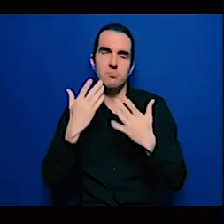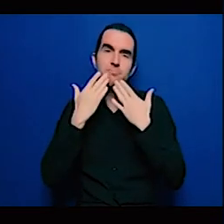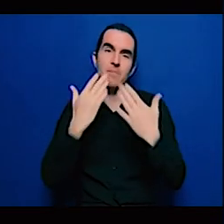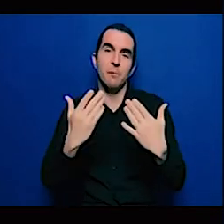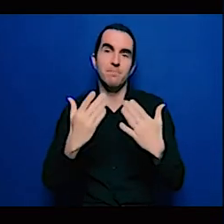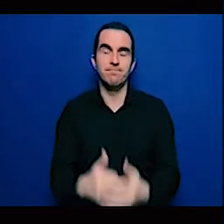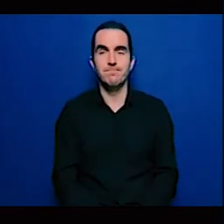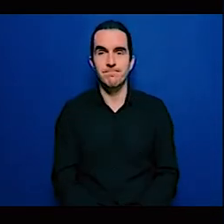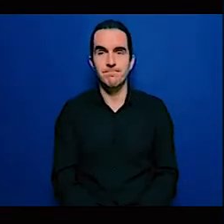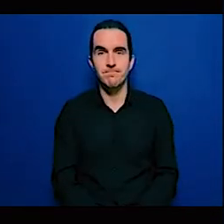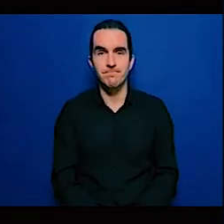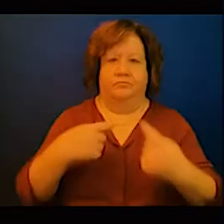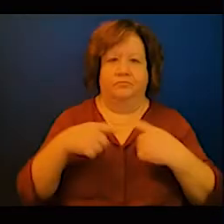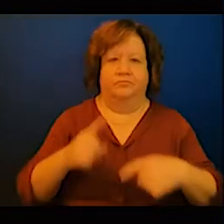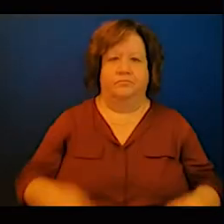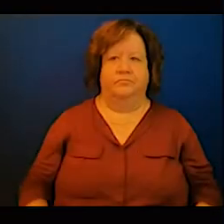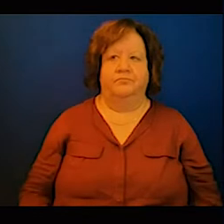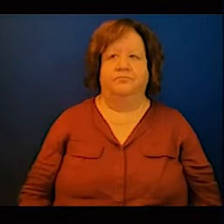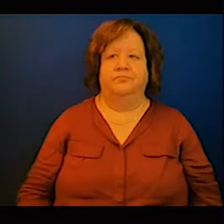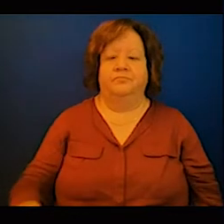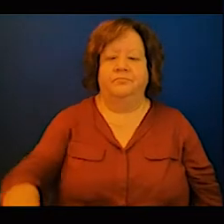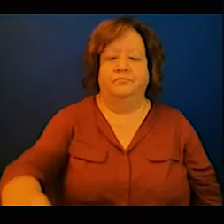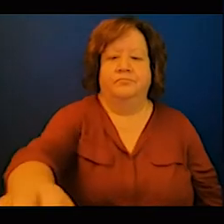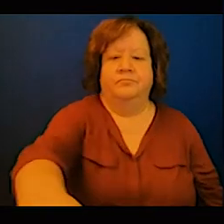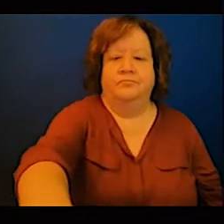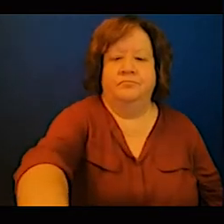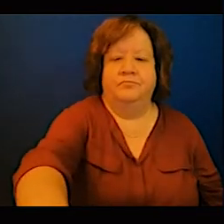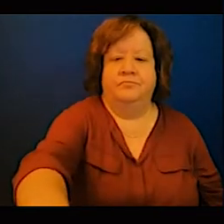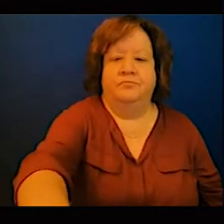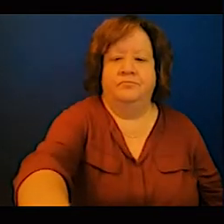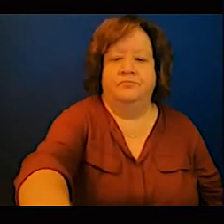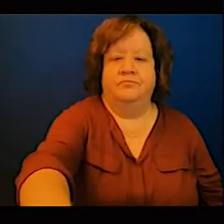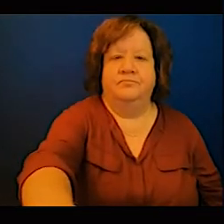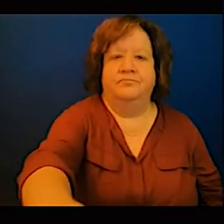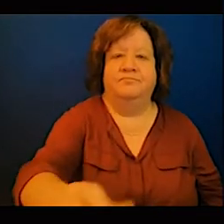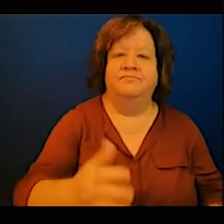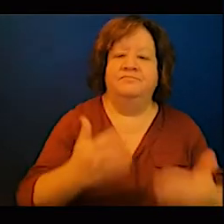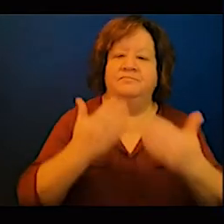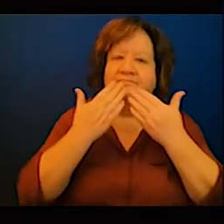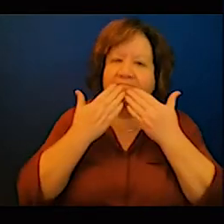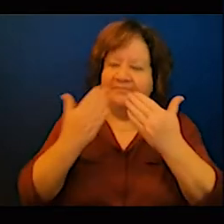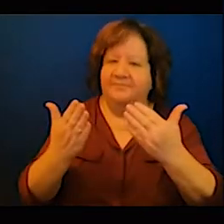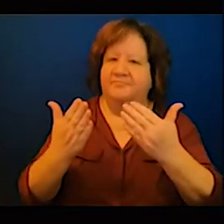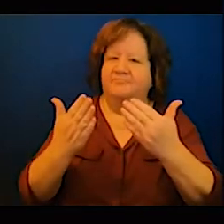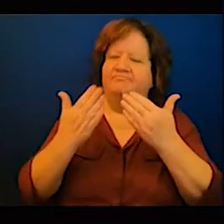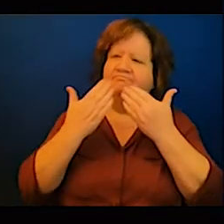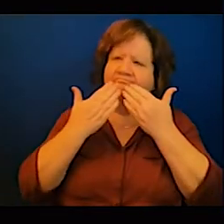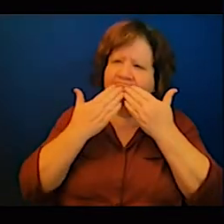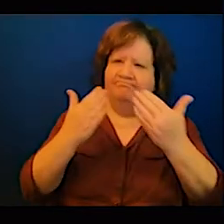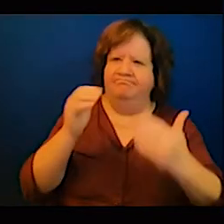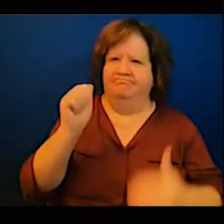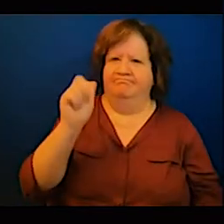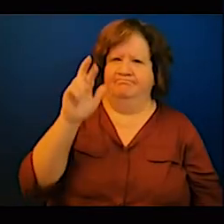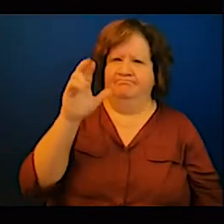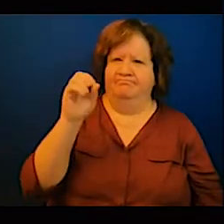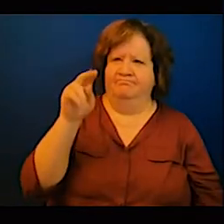thank you very much Aruna for for for putting that in perspective